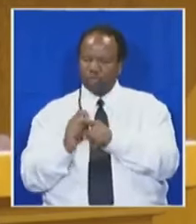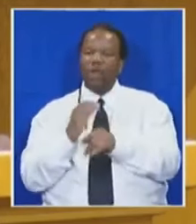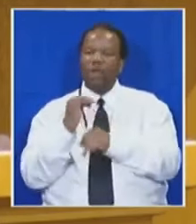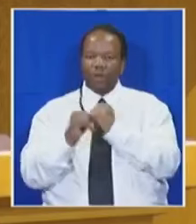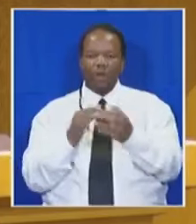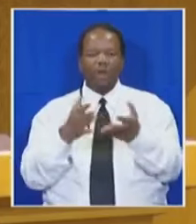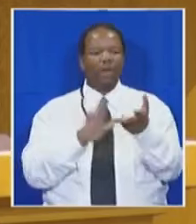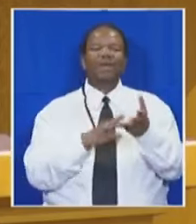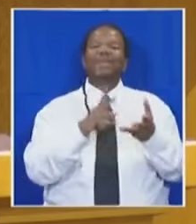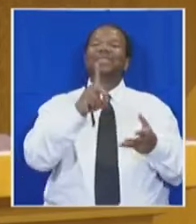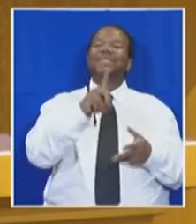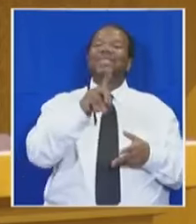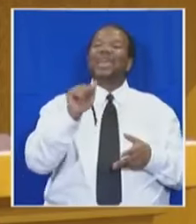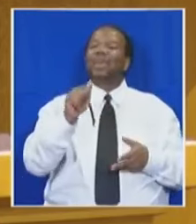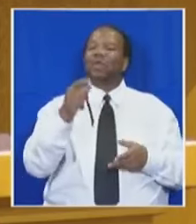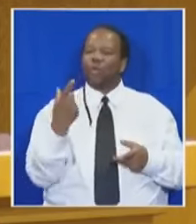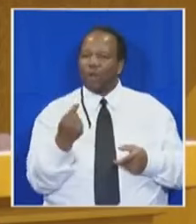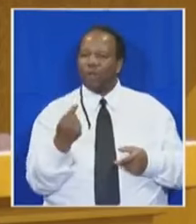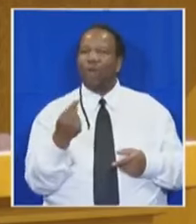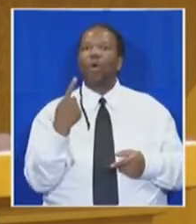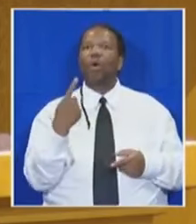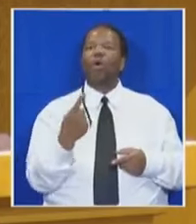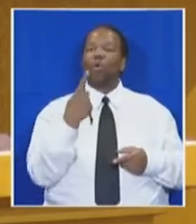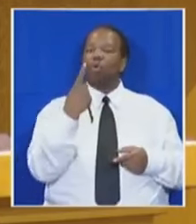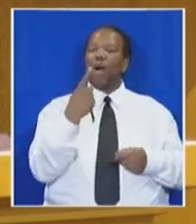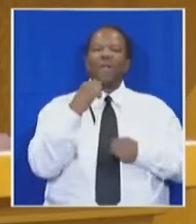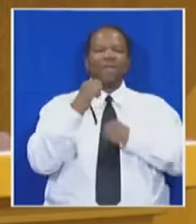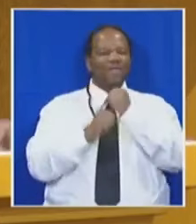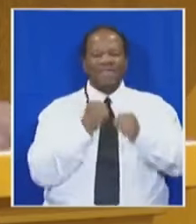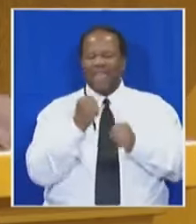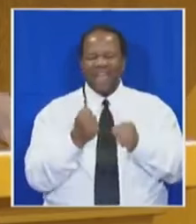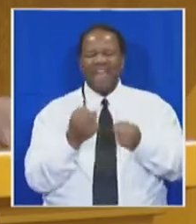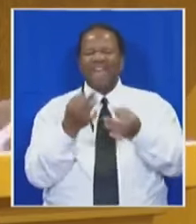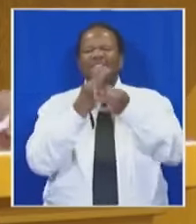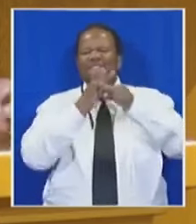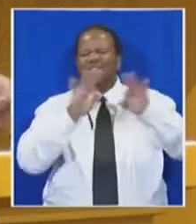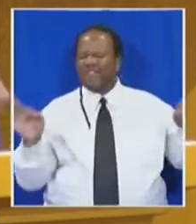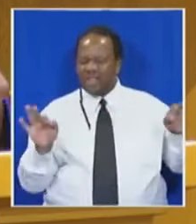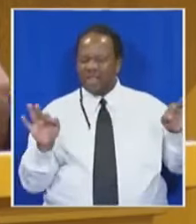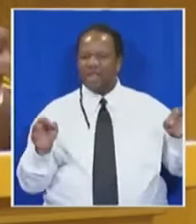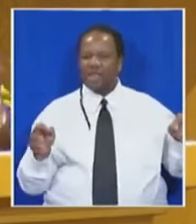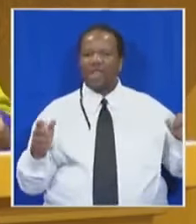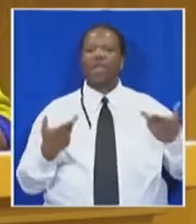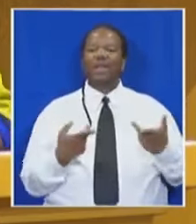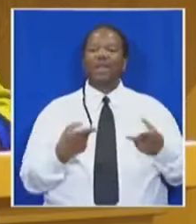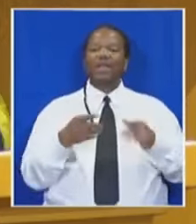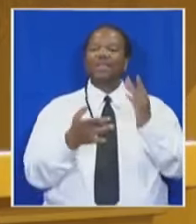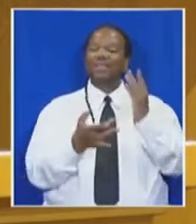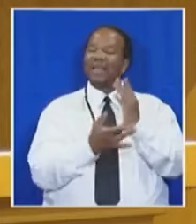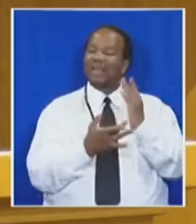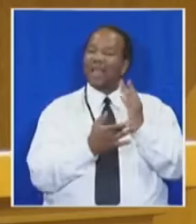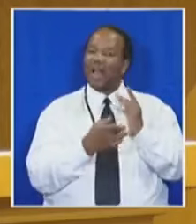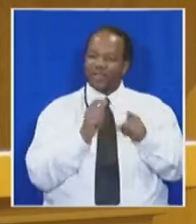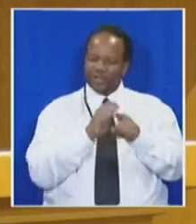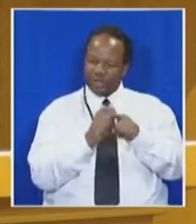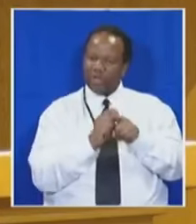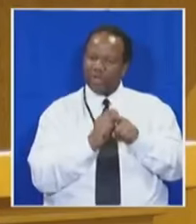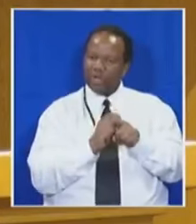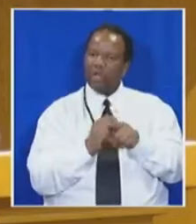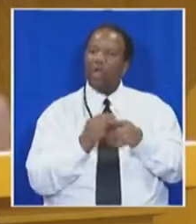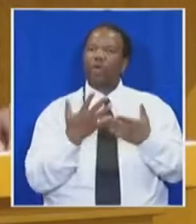DEA will offer a year free technical vacation training to all metrics, because we believe that no one ought to be left behind.